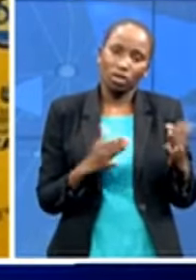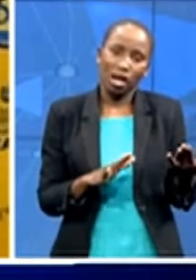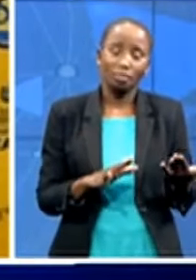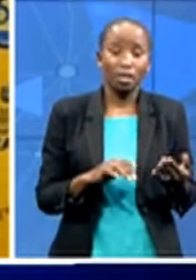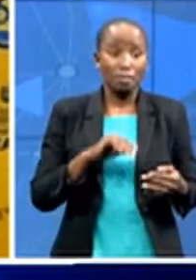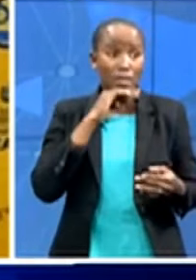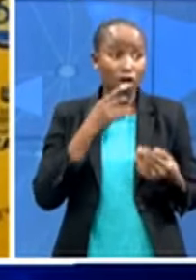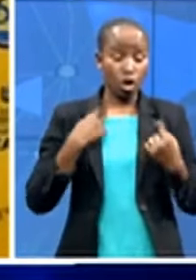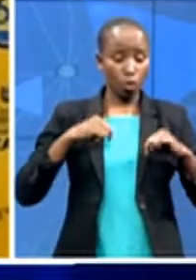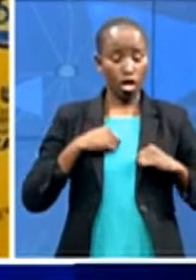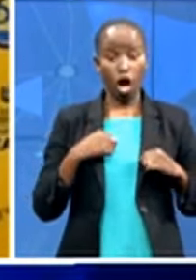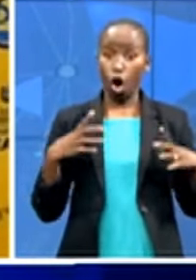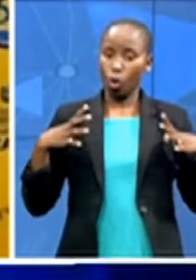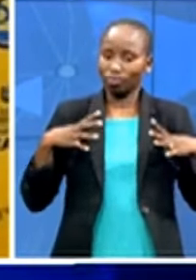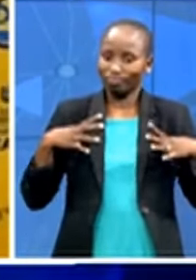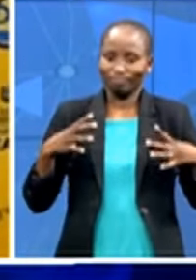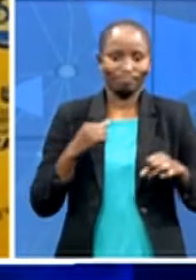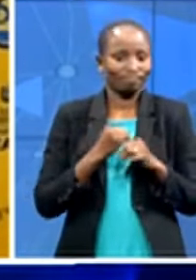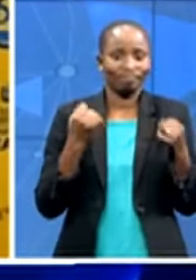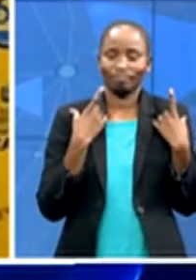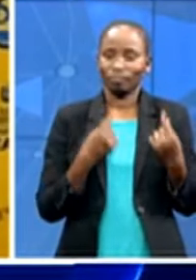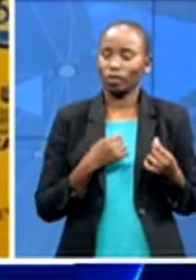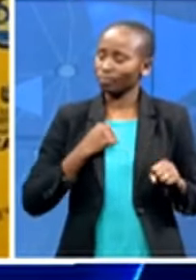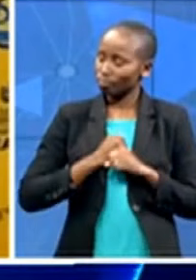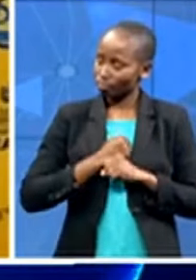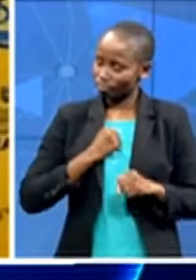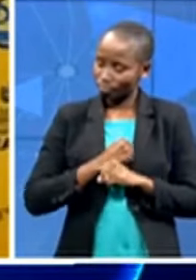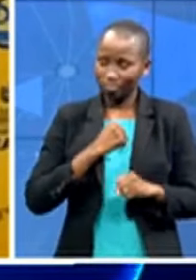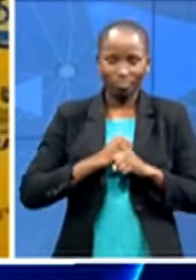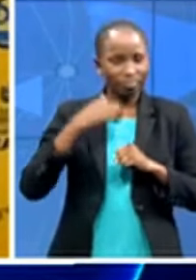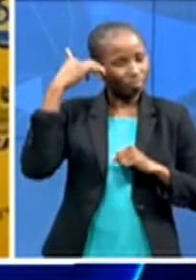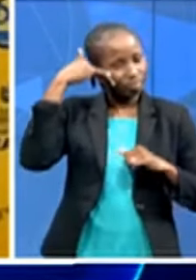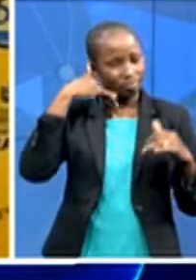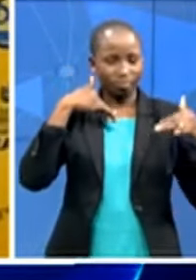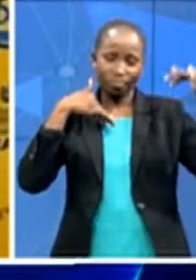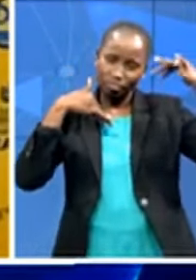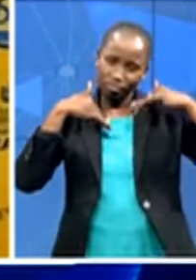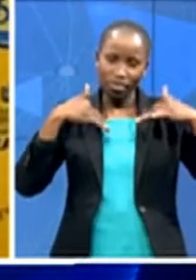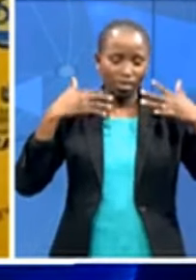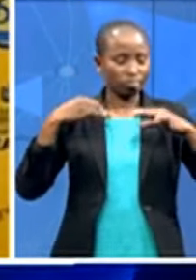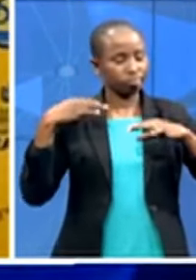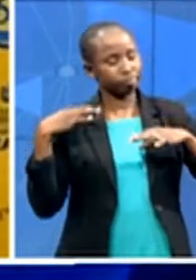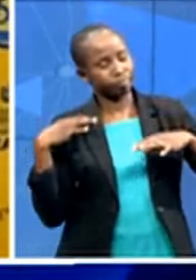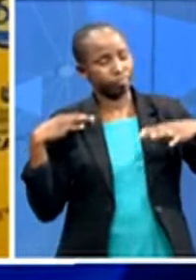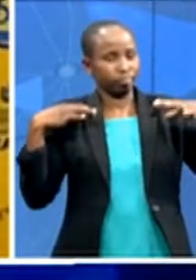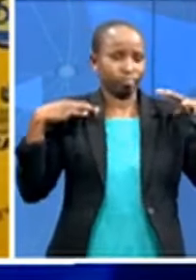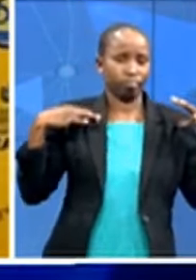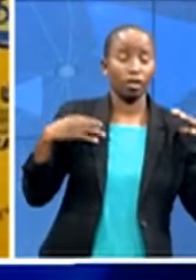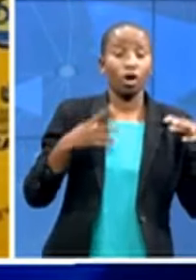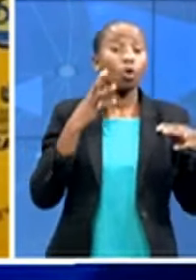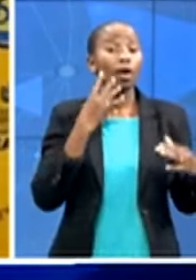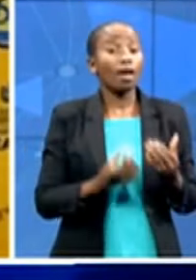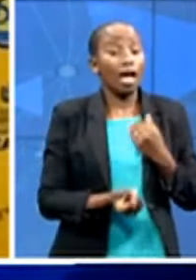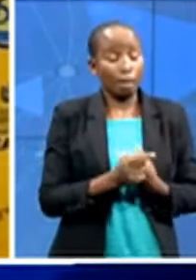working throughout when you are done with the wave while preparing for the second wave you must also look at the backlog of the health system